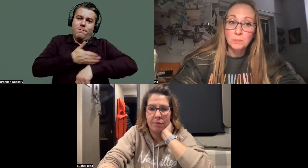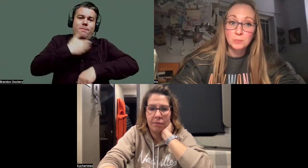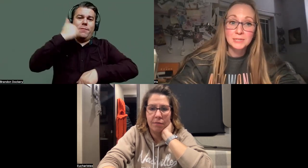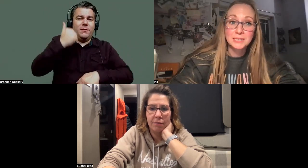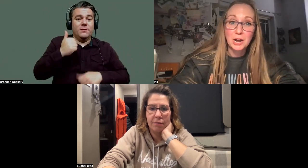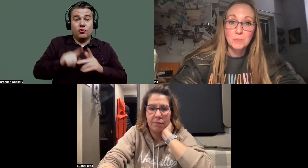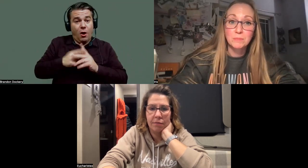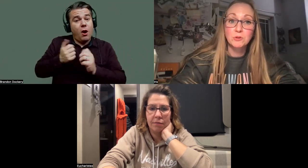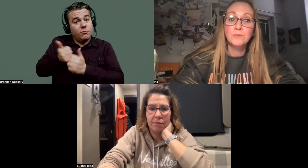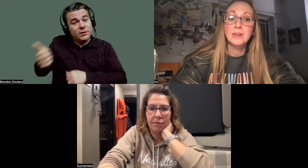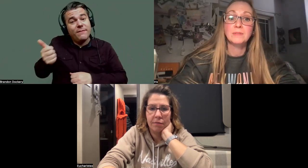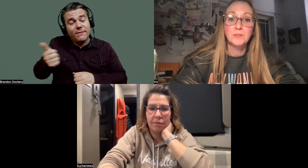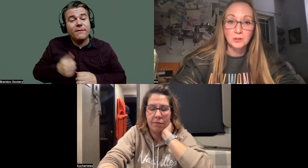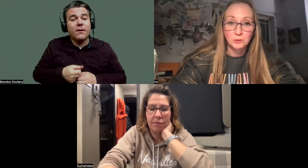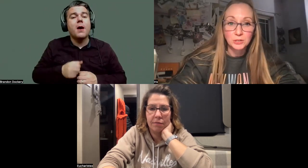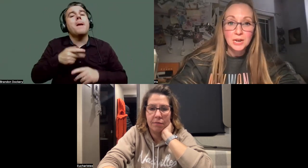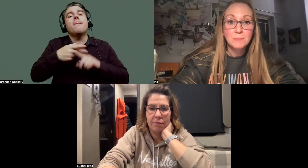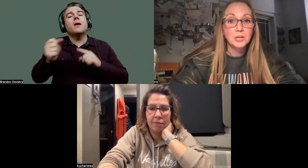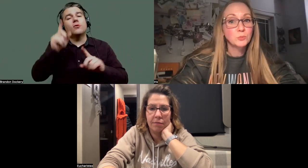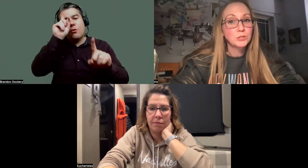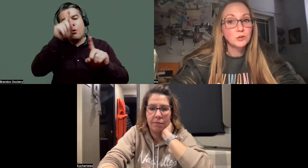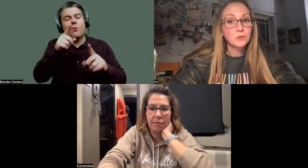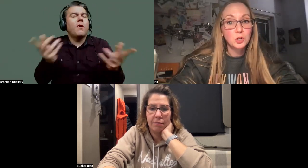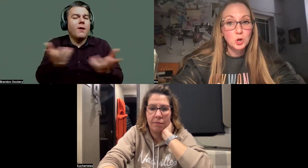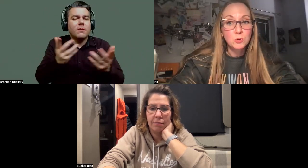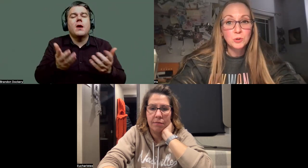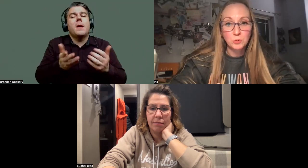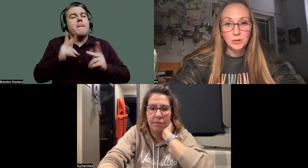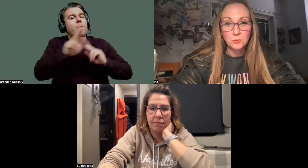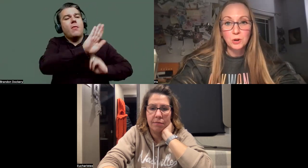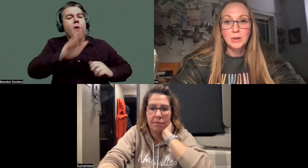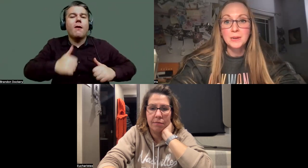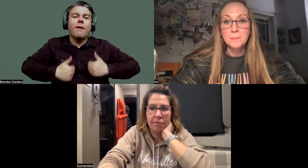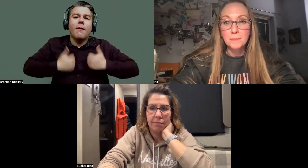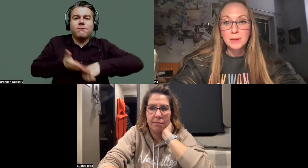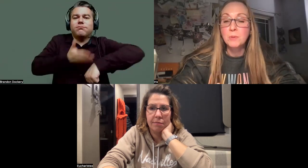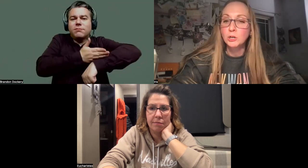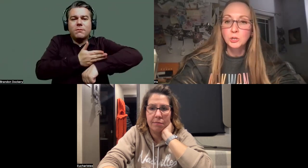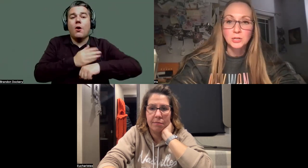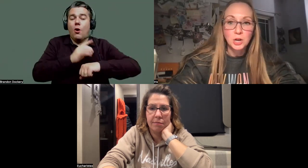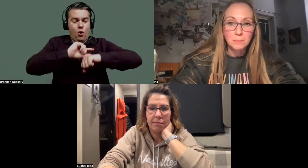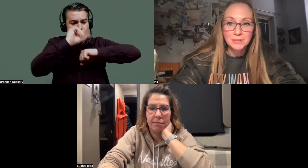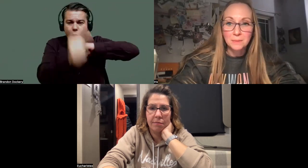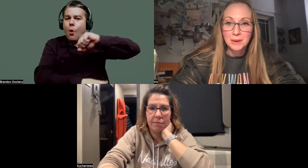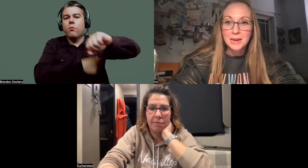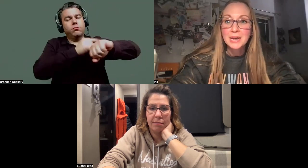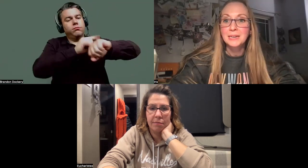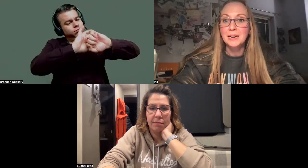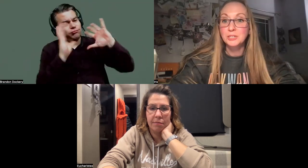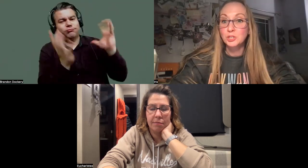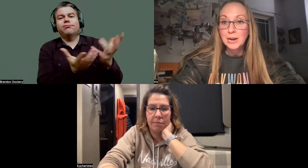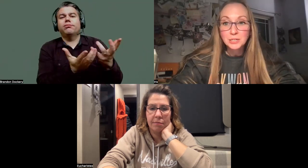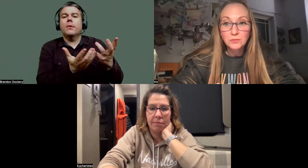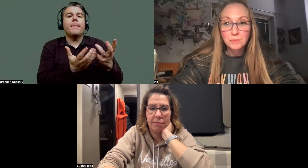Plexus, our purpose is to help improve the lives of others because we serve global community. We are impartial on topics that may